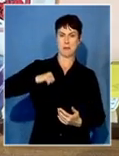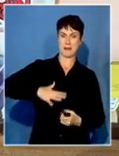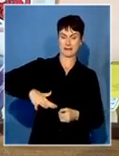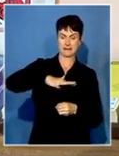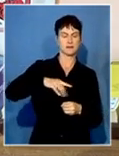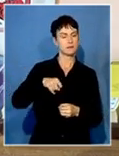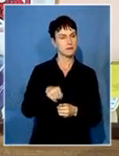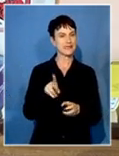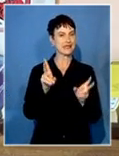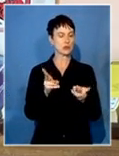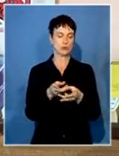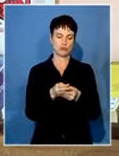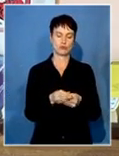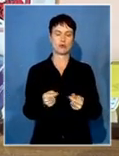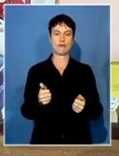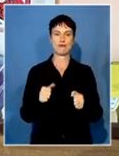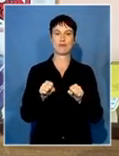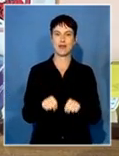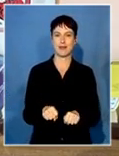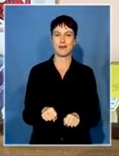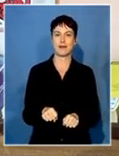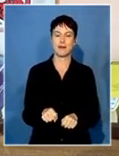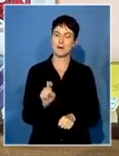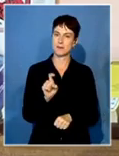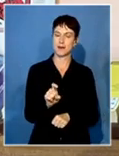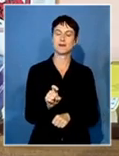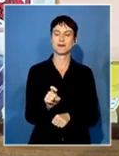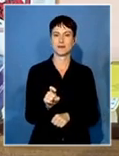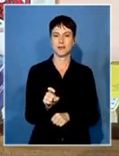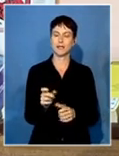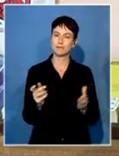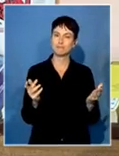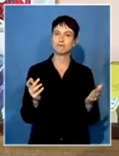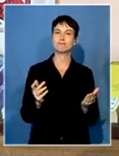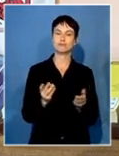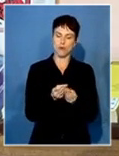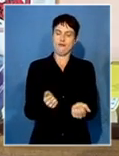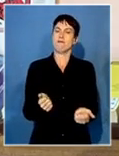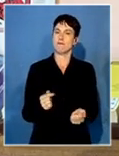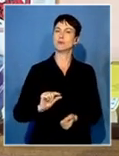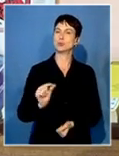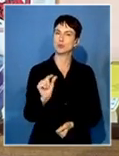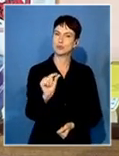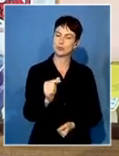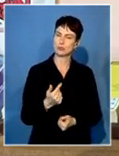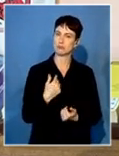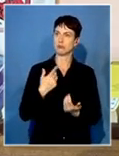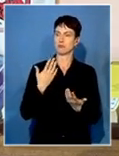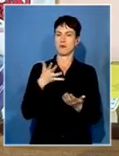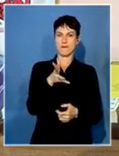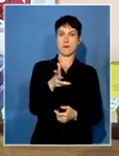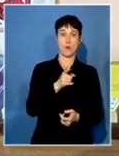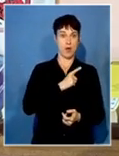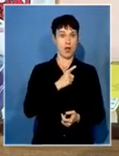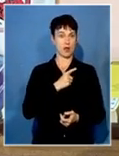that the matter be brought to and be resolved as soon as possible because it